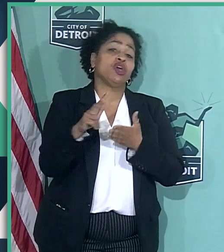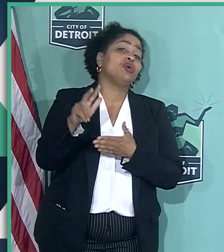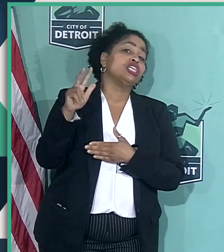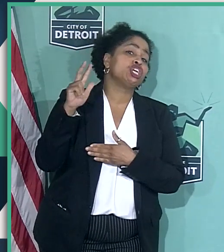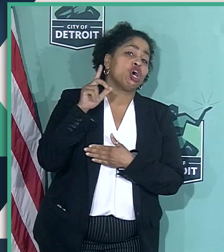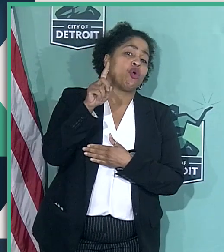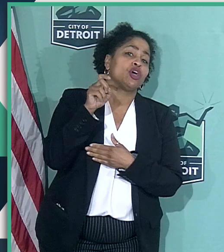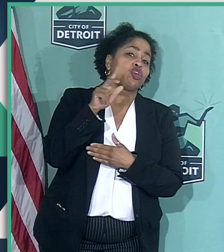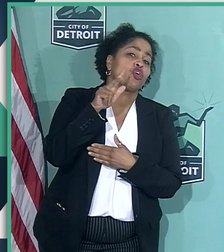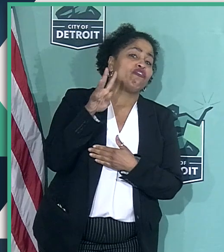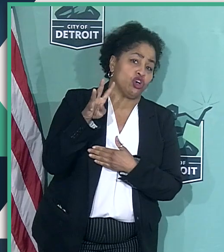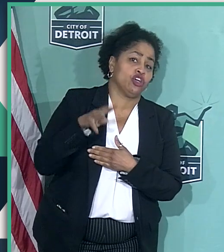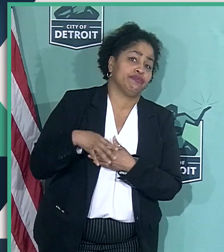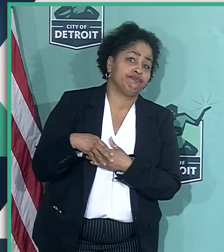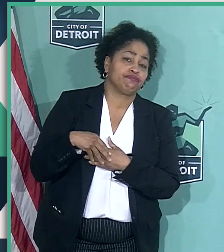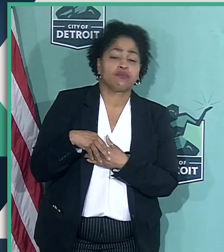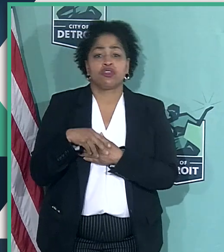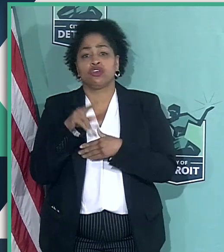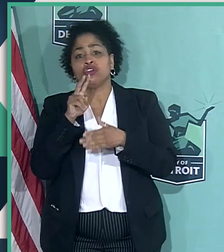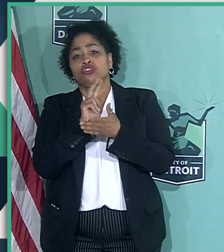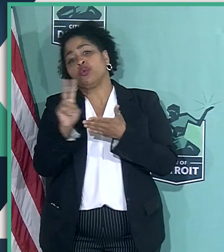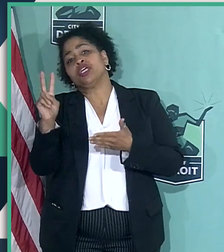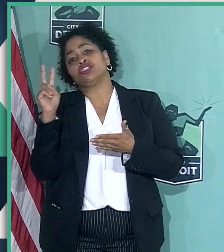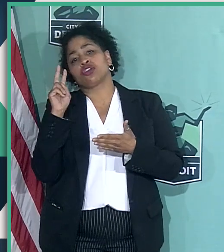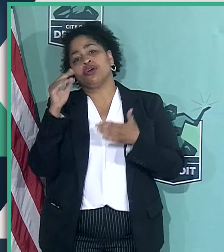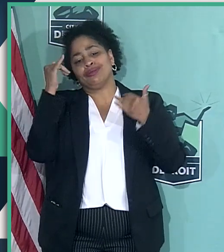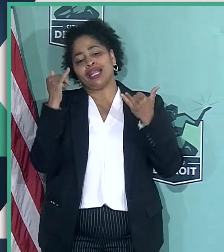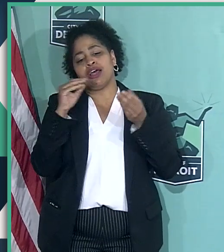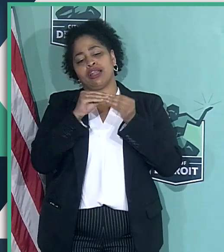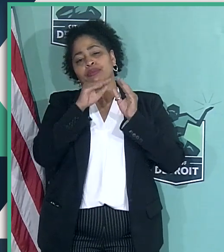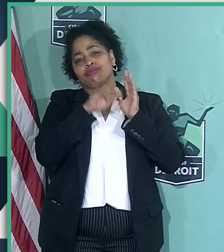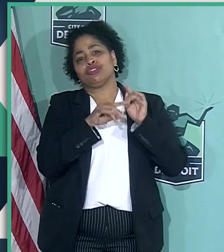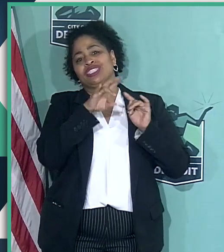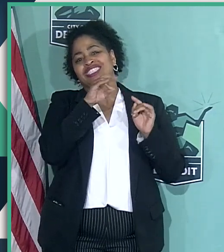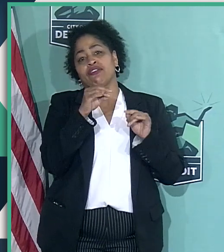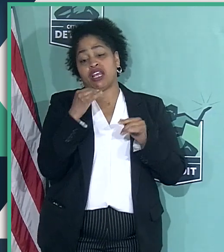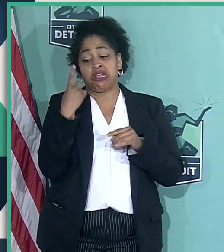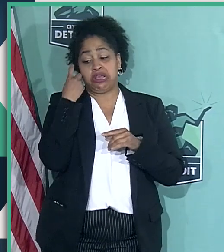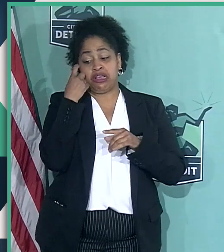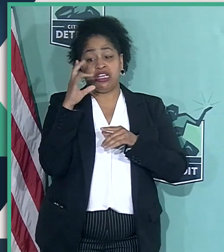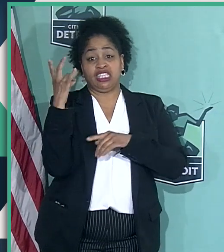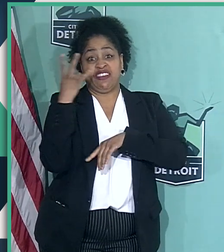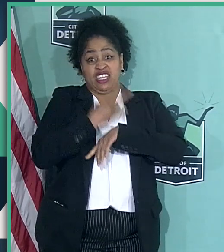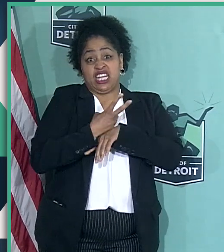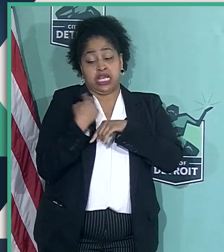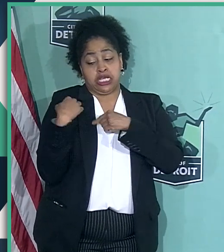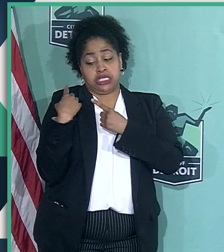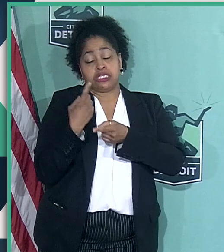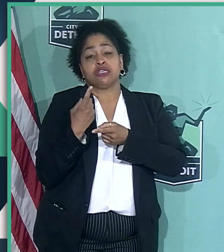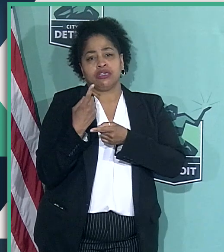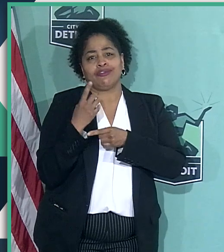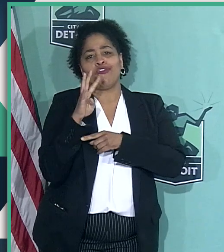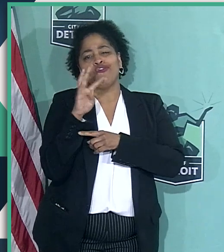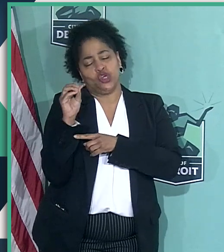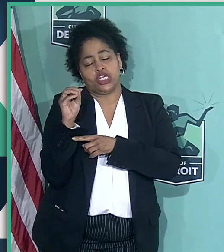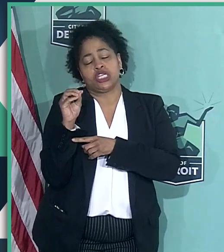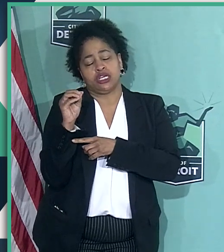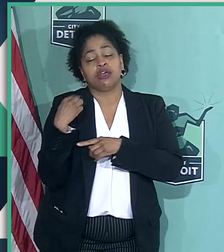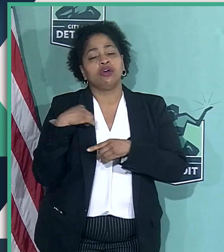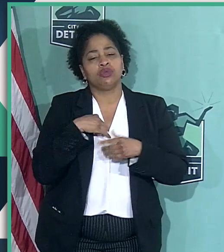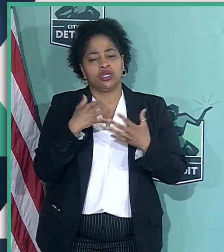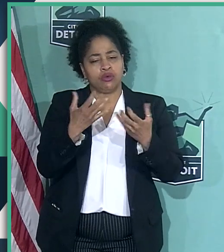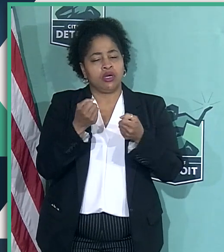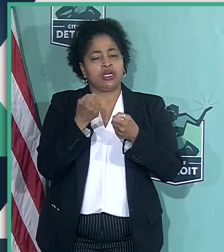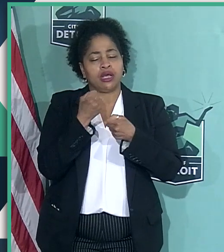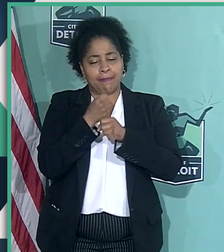ago, 134. Two weeks ago, we were down to 70. In the last seven days, down to 40. And so, we want